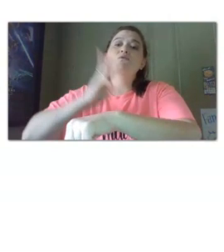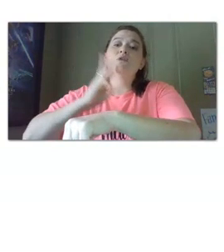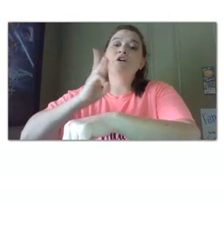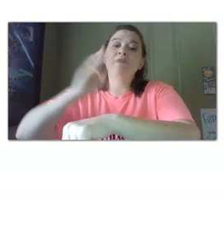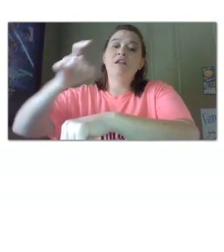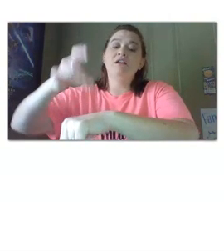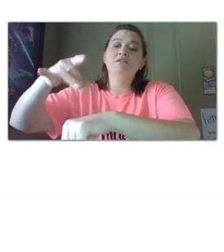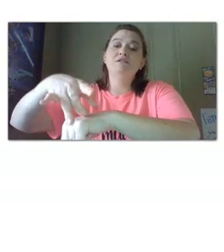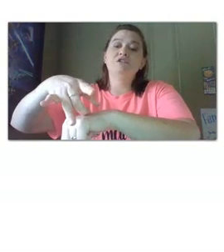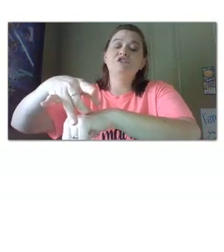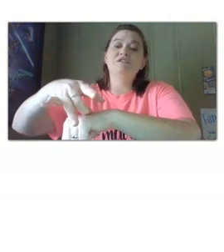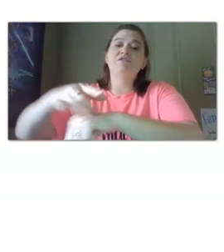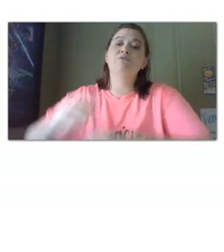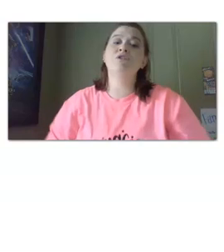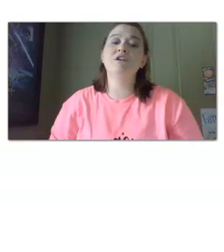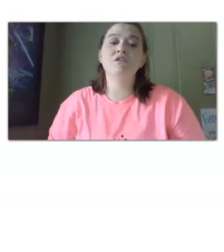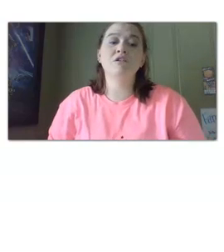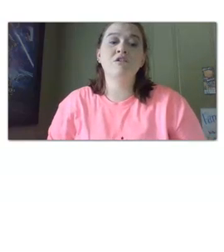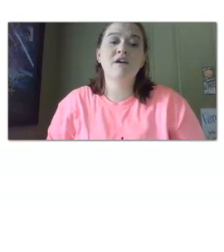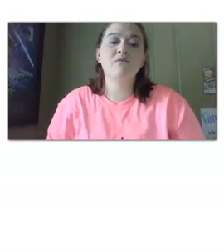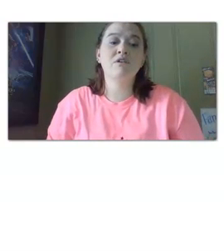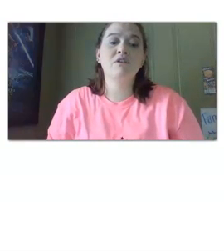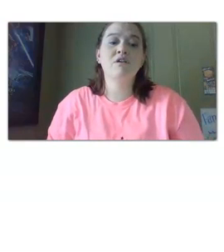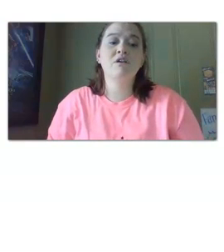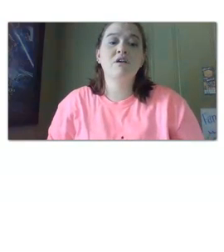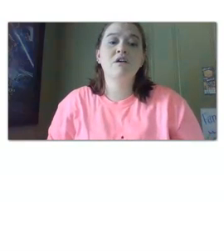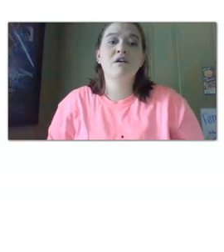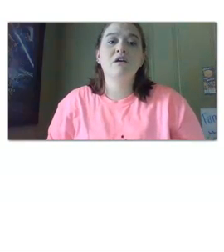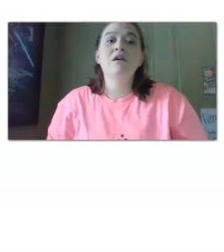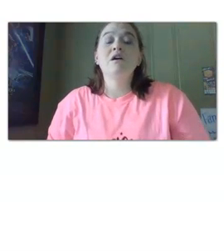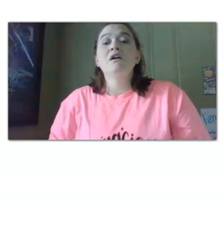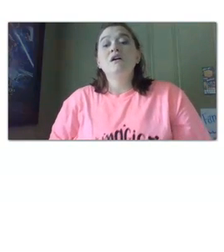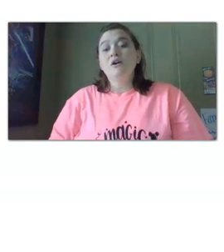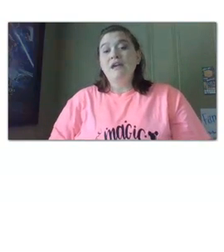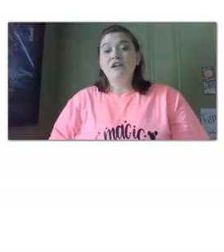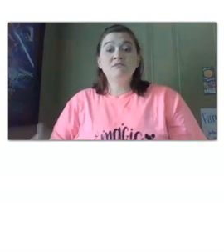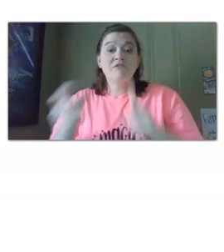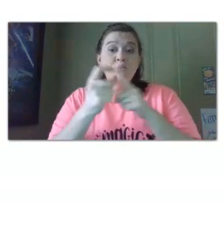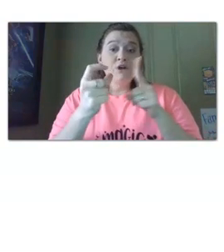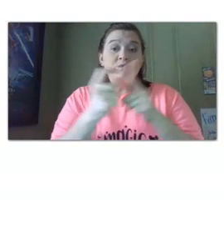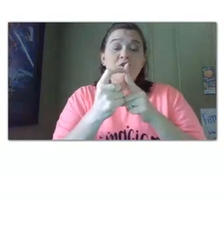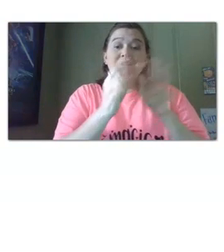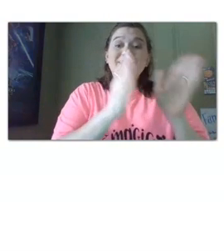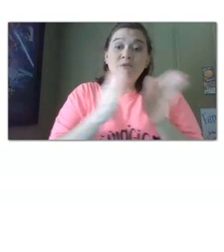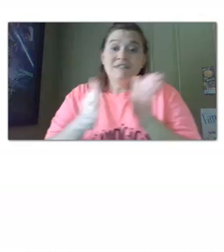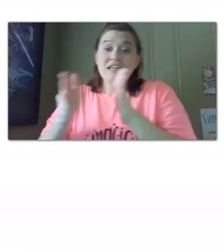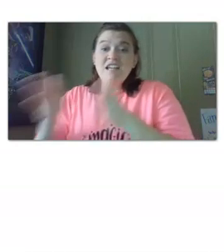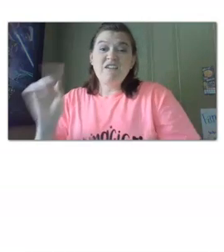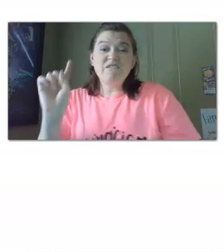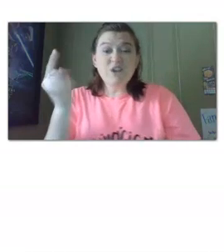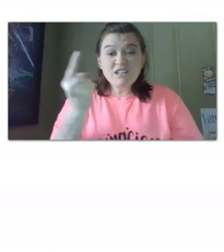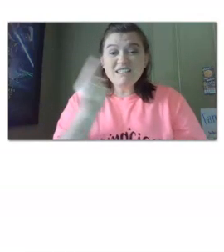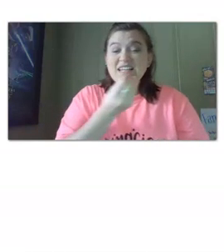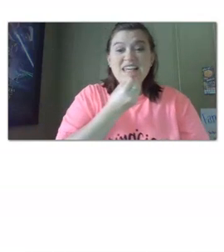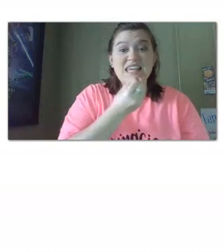watermelon so there's just a few more that you can learn on that one okay here's some of our words for our sequencing